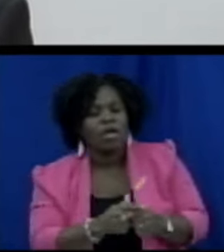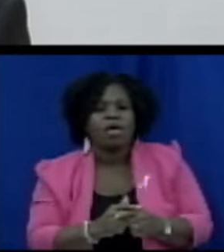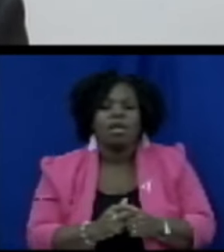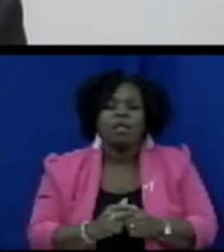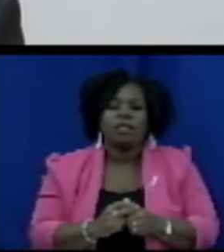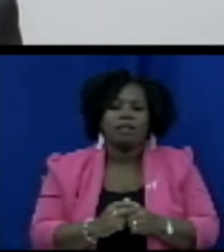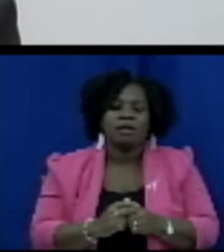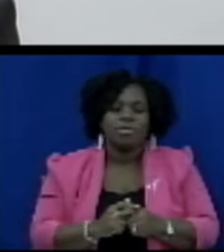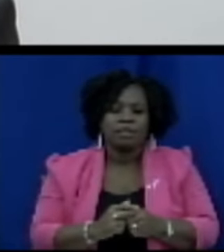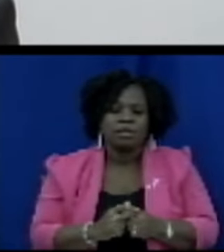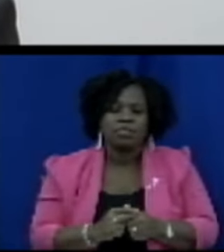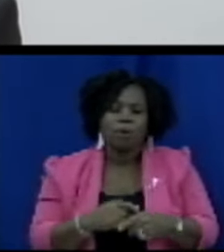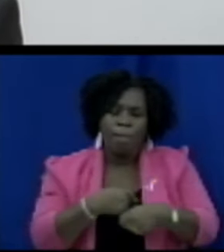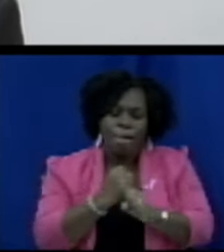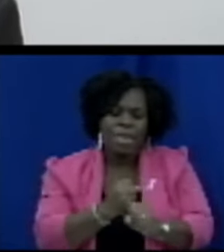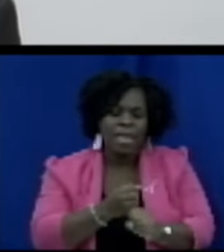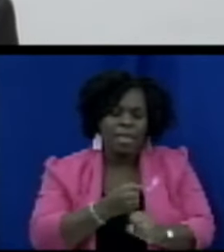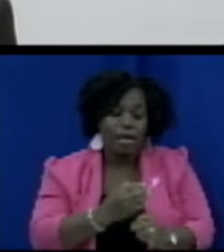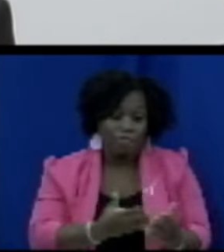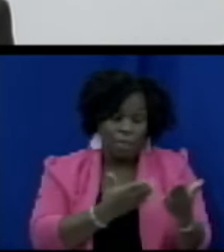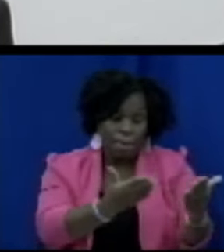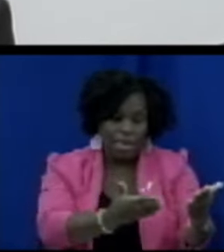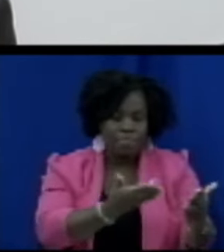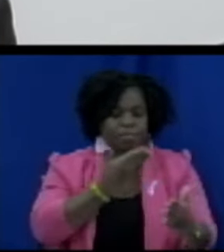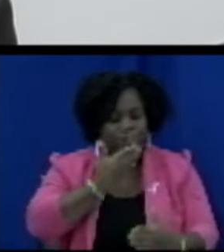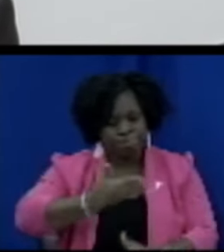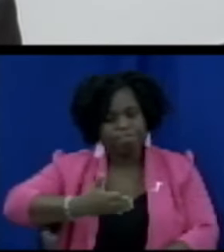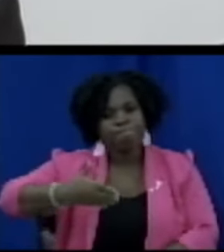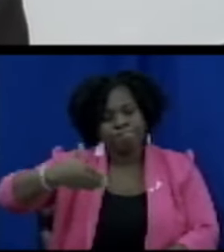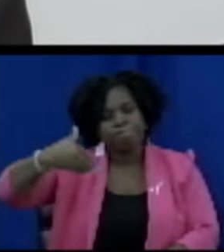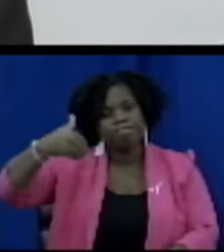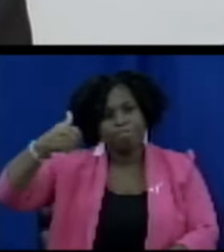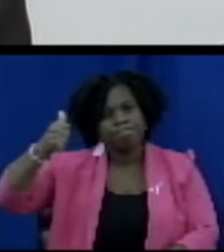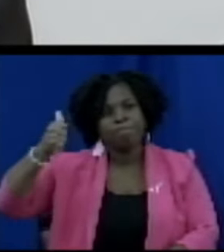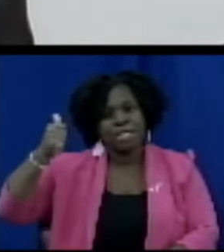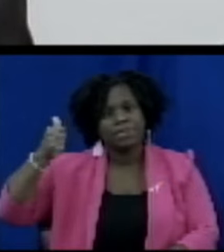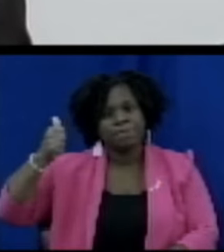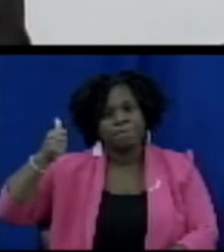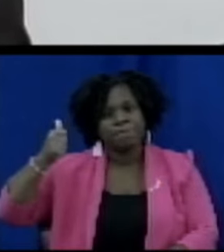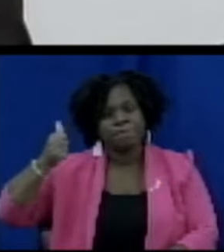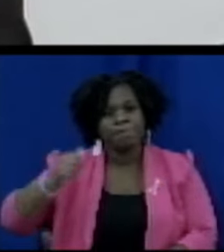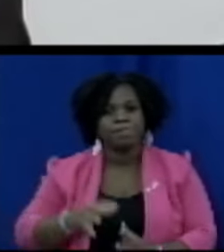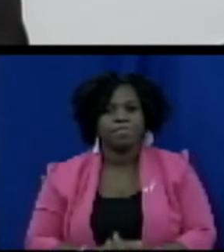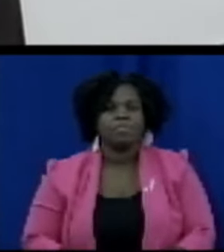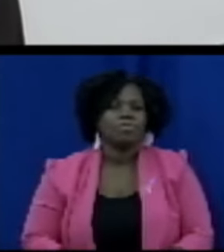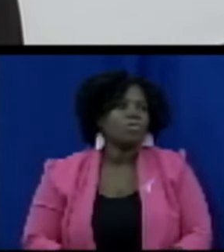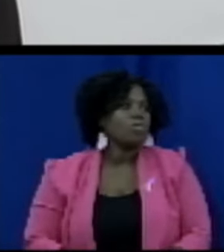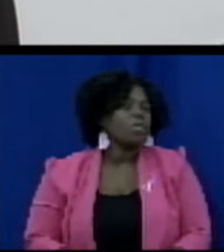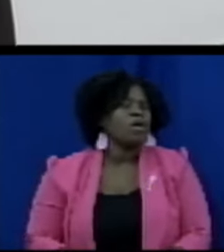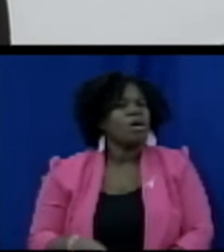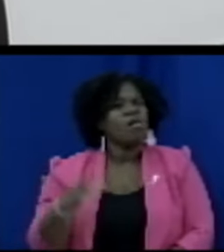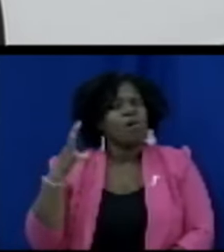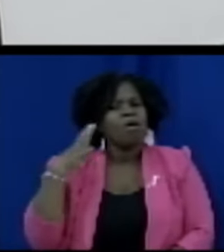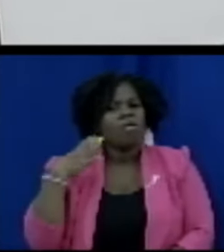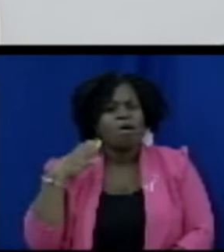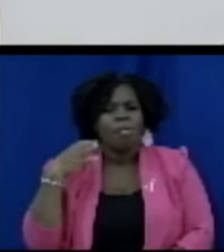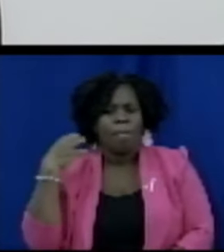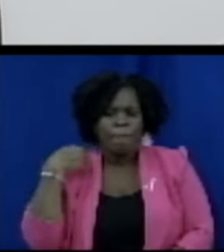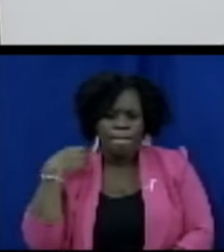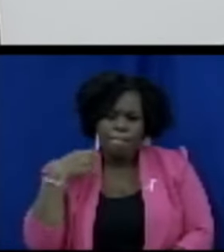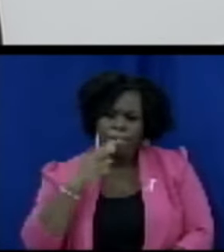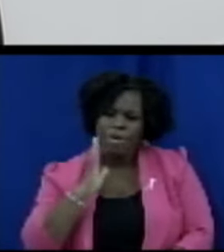this legislation and make it workable Mr. Speaker I think